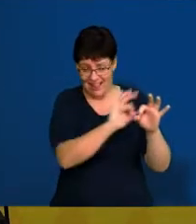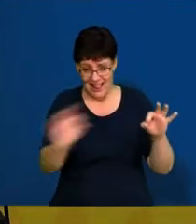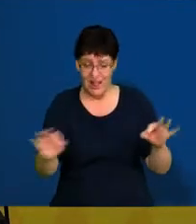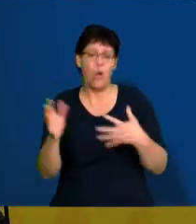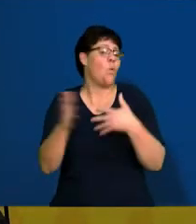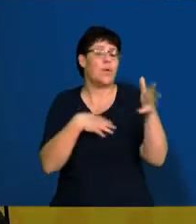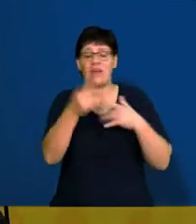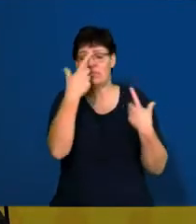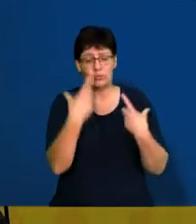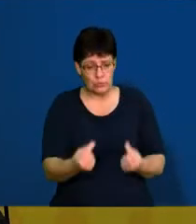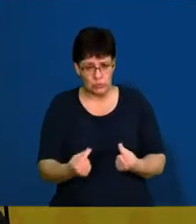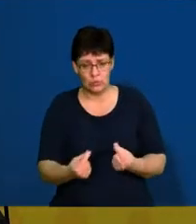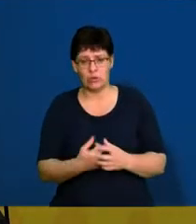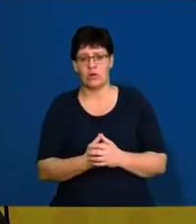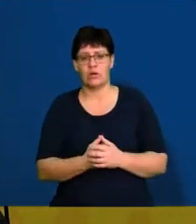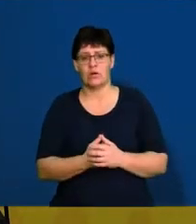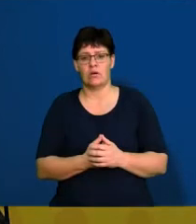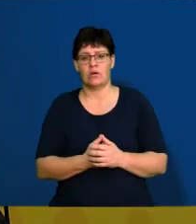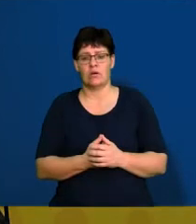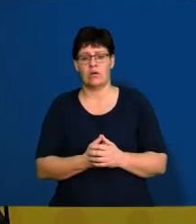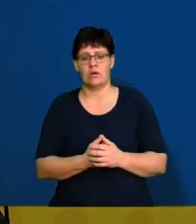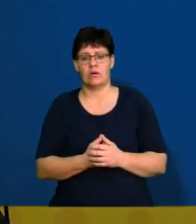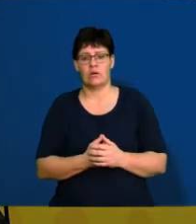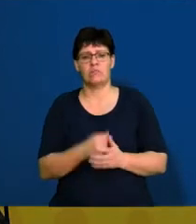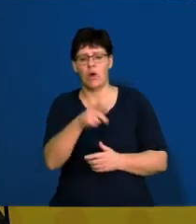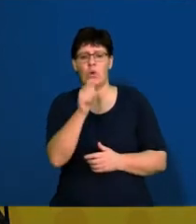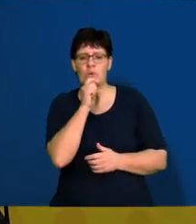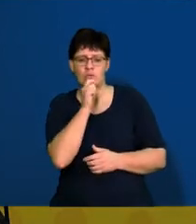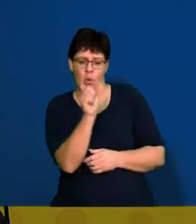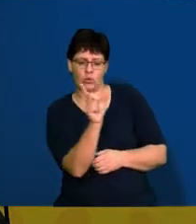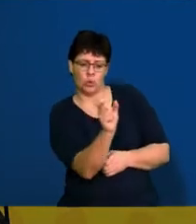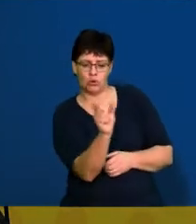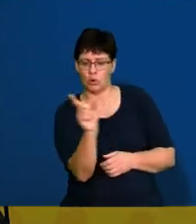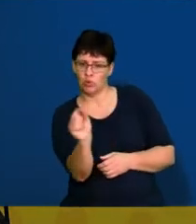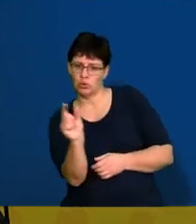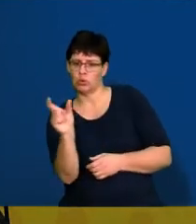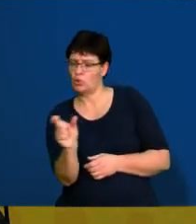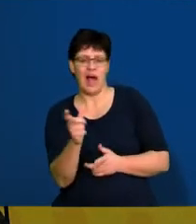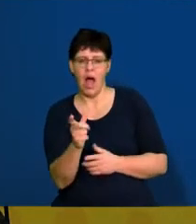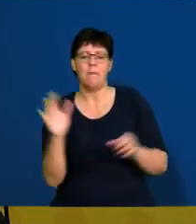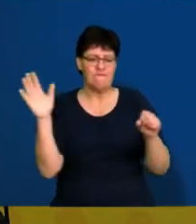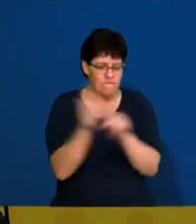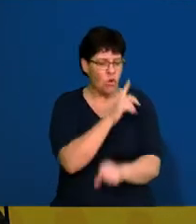you do, do not use abbreviations. Rather, write it out in full. Because if you use